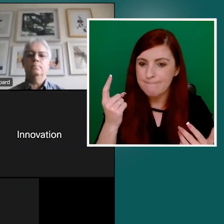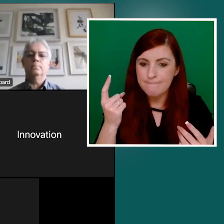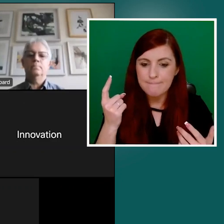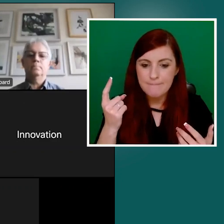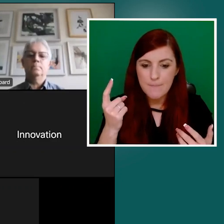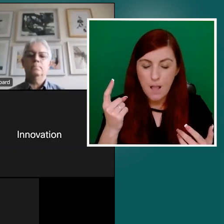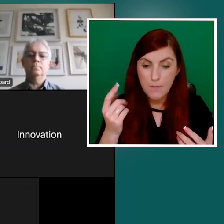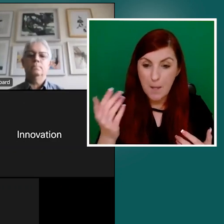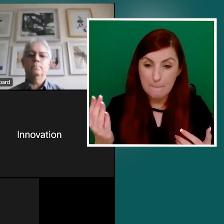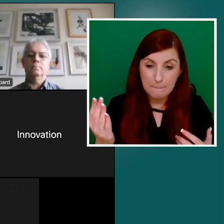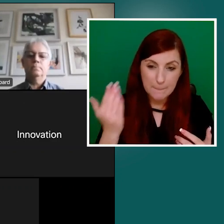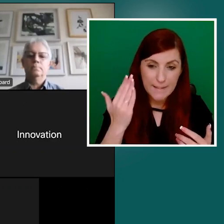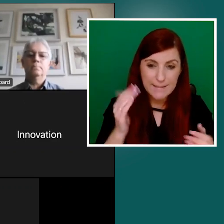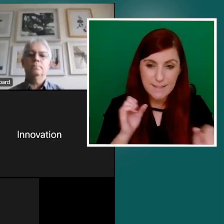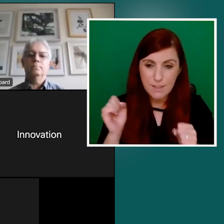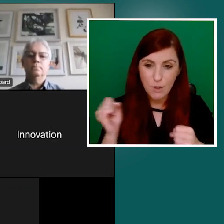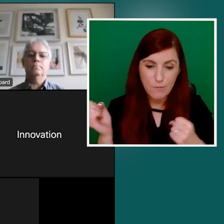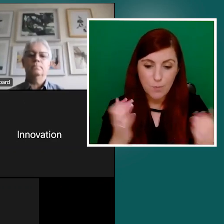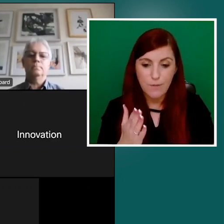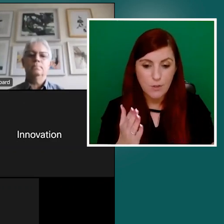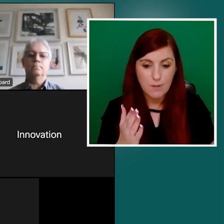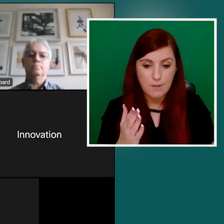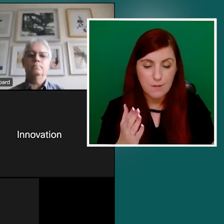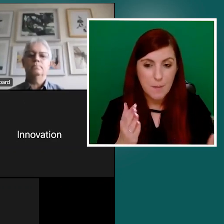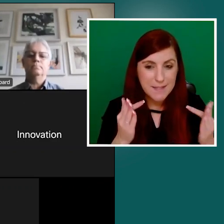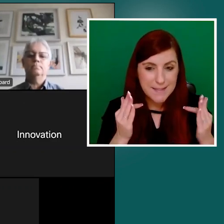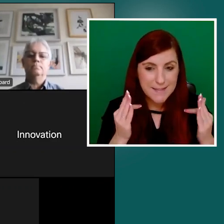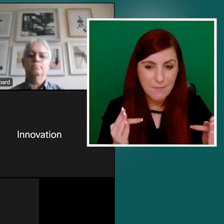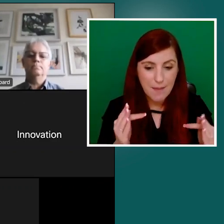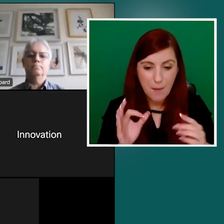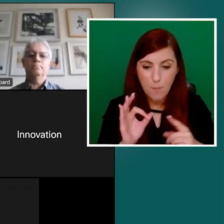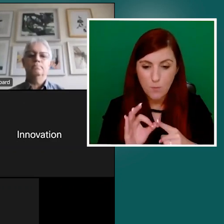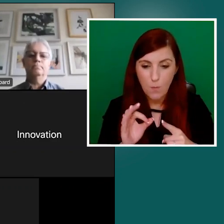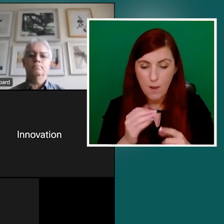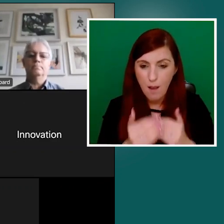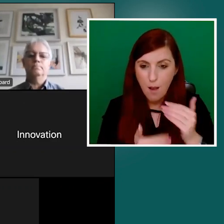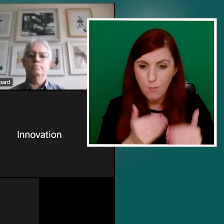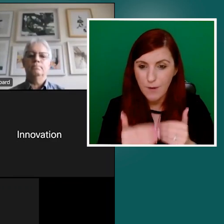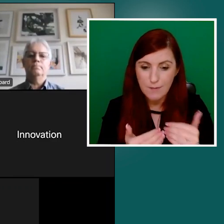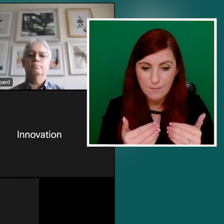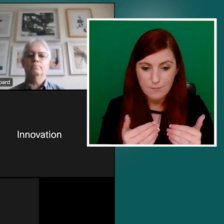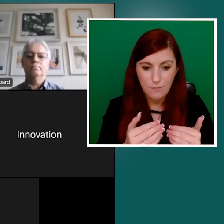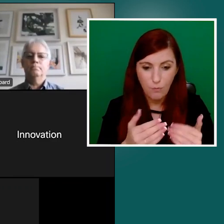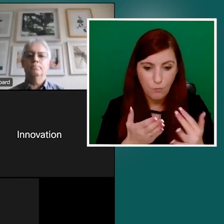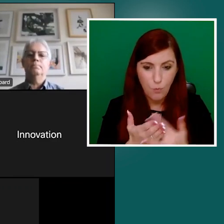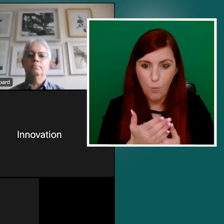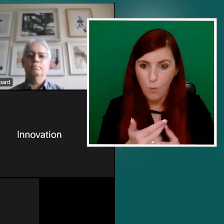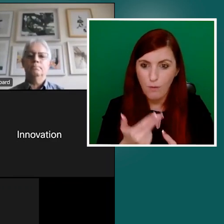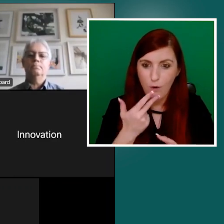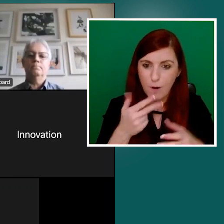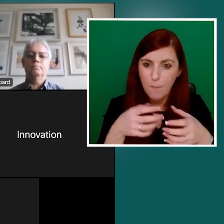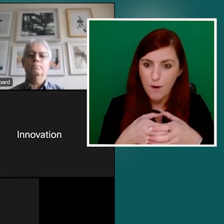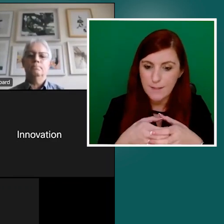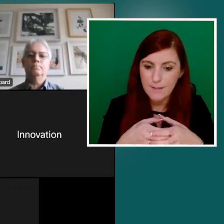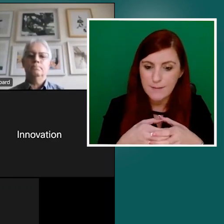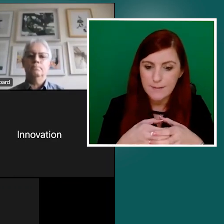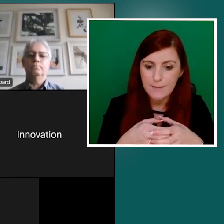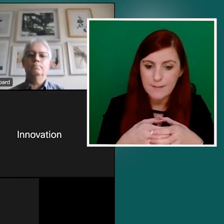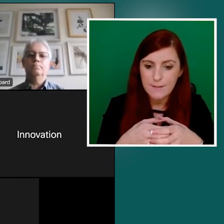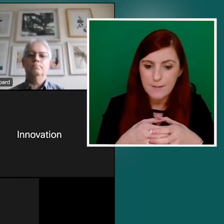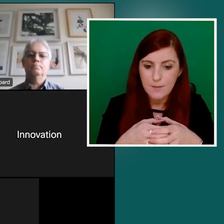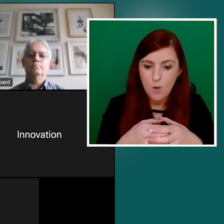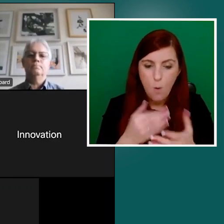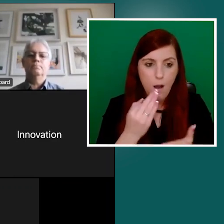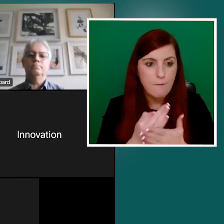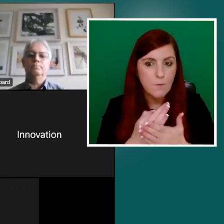we operate through a third party. Um, we tend to go out to tender on the basis of lowest cost value for money, et cetera.